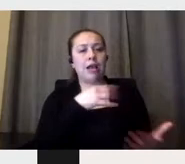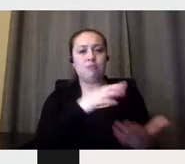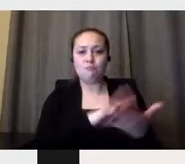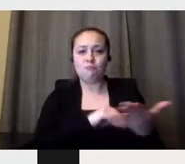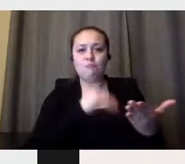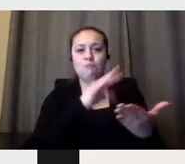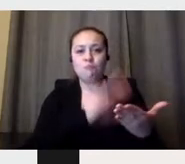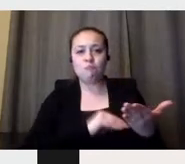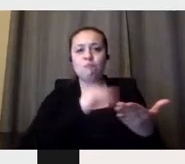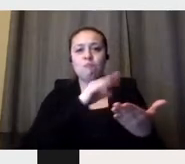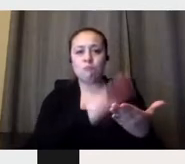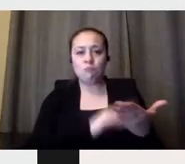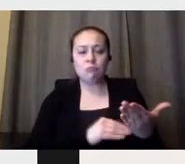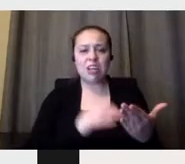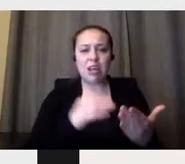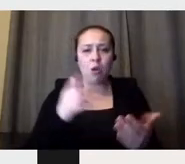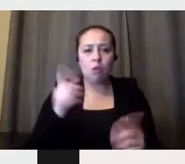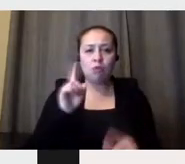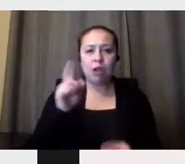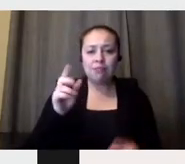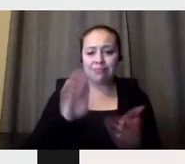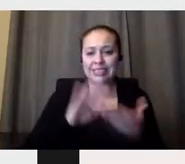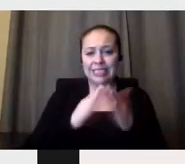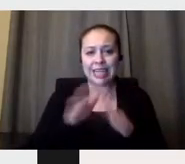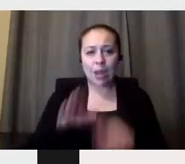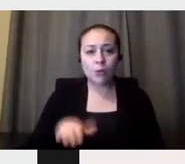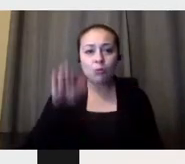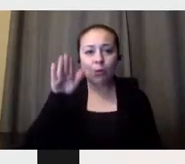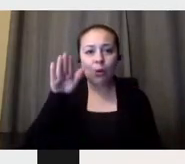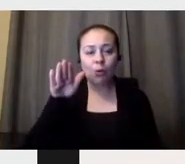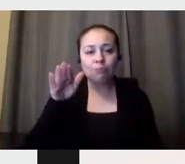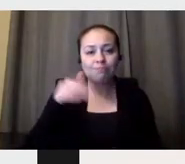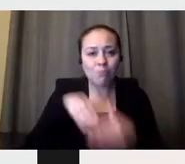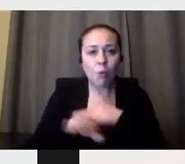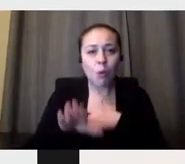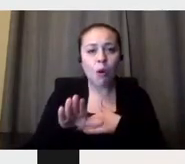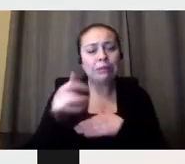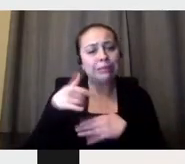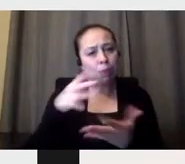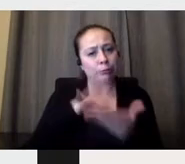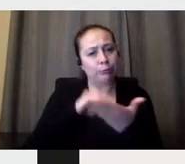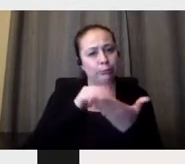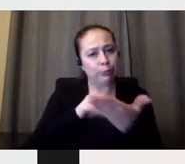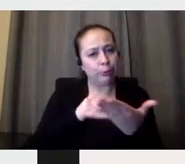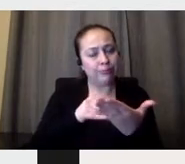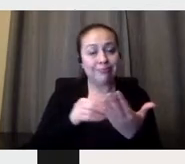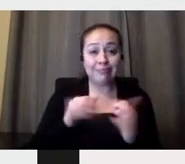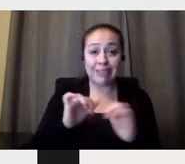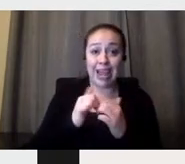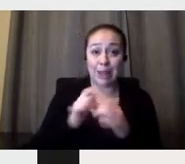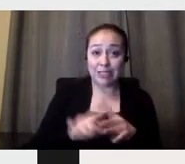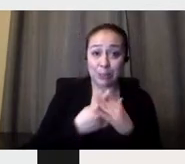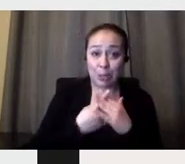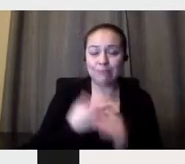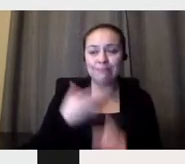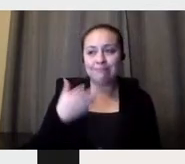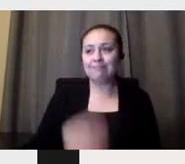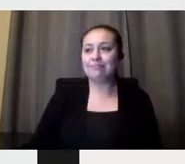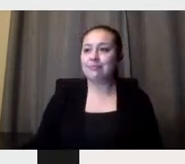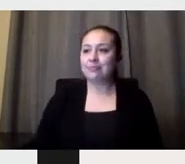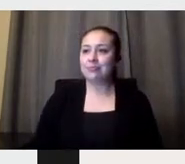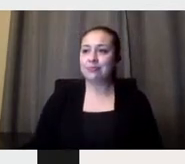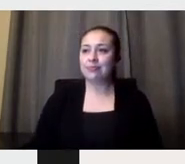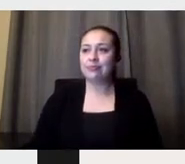done where I was born. And the project started by going to, pretty obvious, going to the